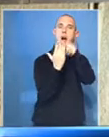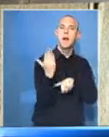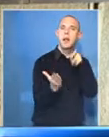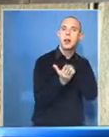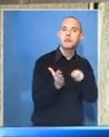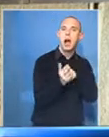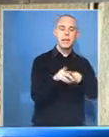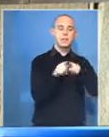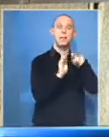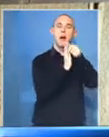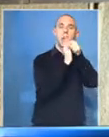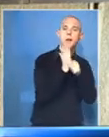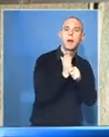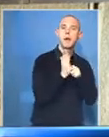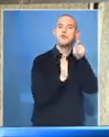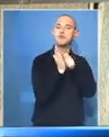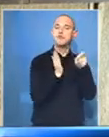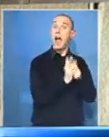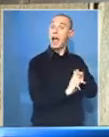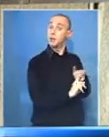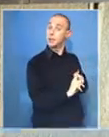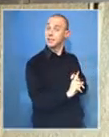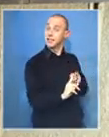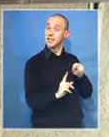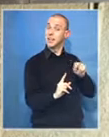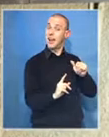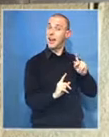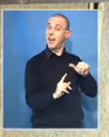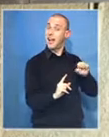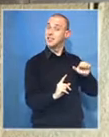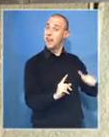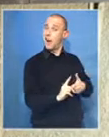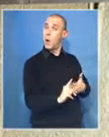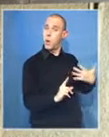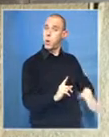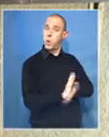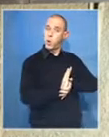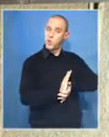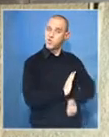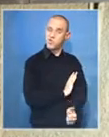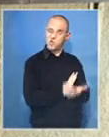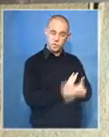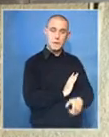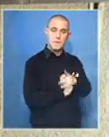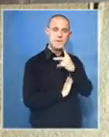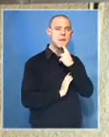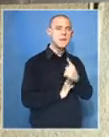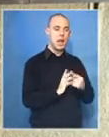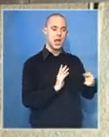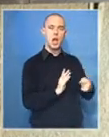read his magazine pieces, you read some of his literary work, and they indicate a questioning mind.